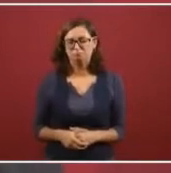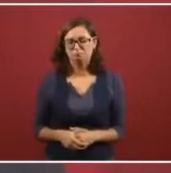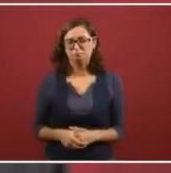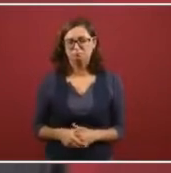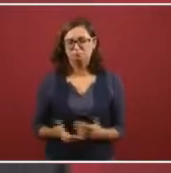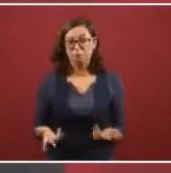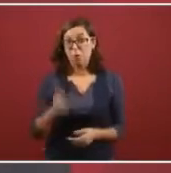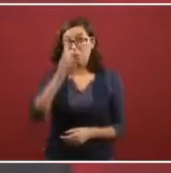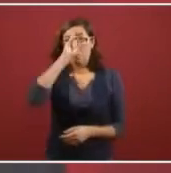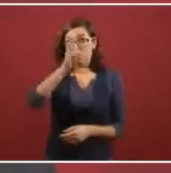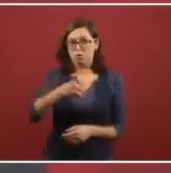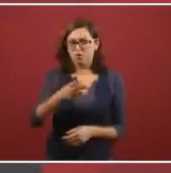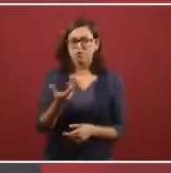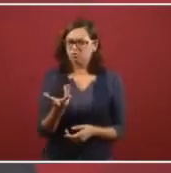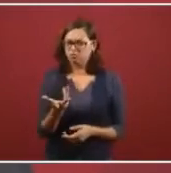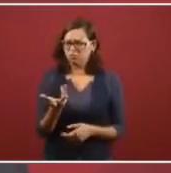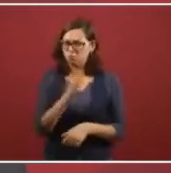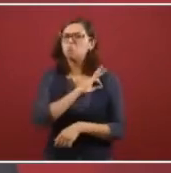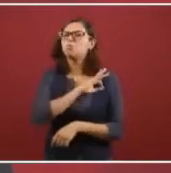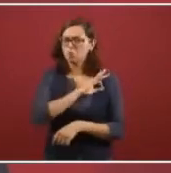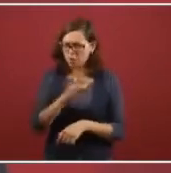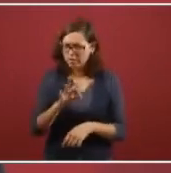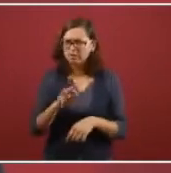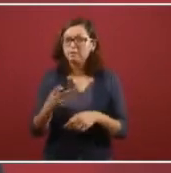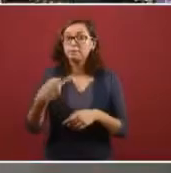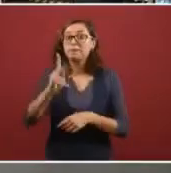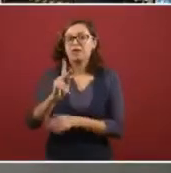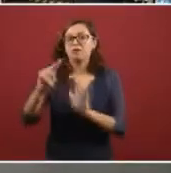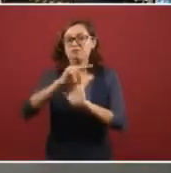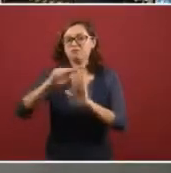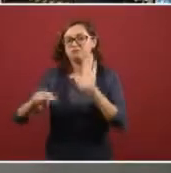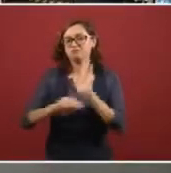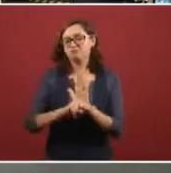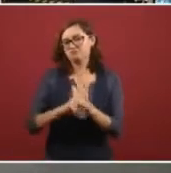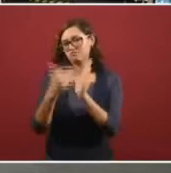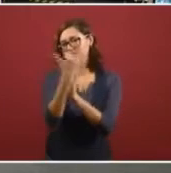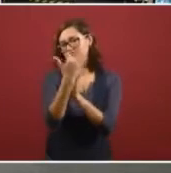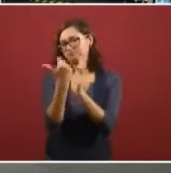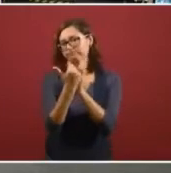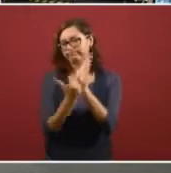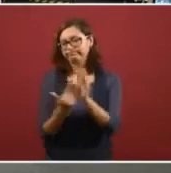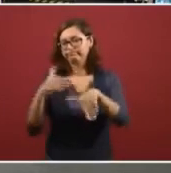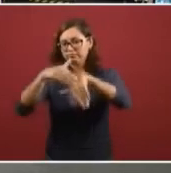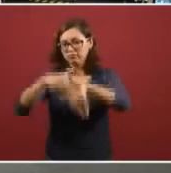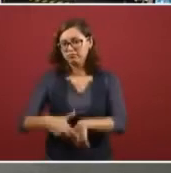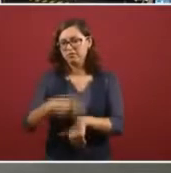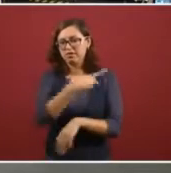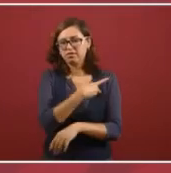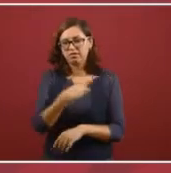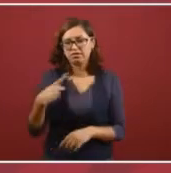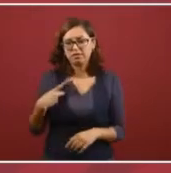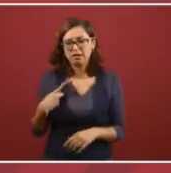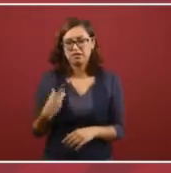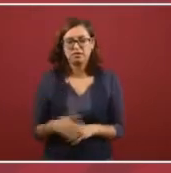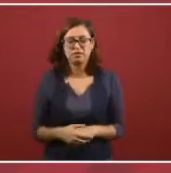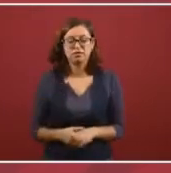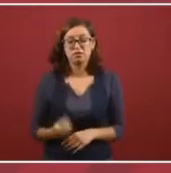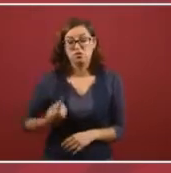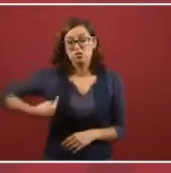It is not prohibited. But there is a normal activity that you need to comply with. We're not going to be,